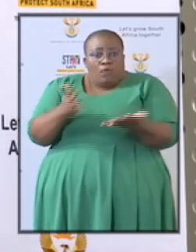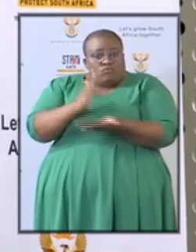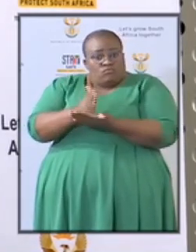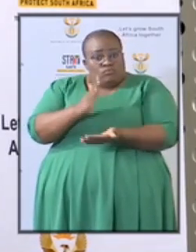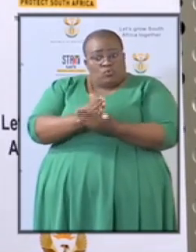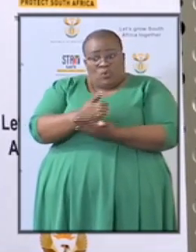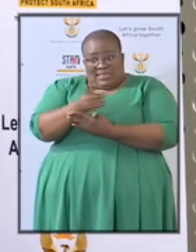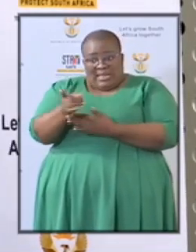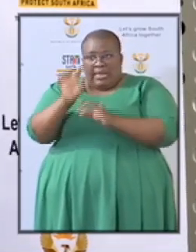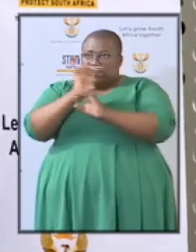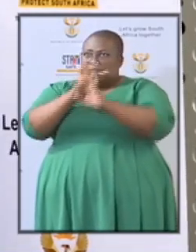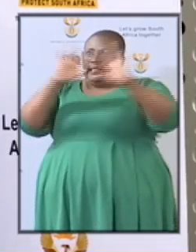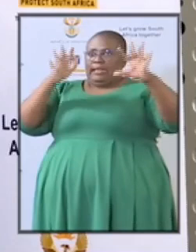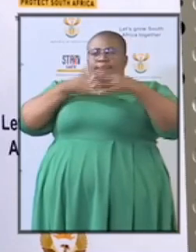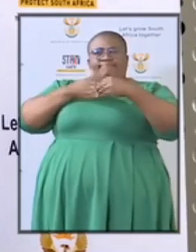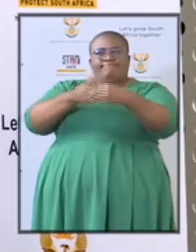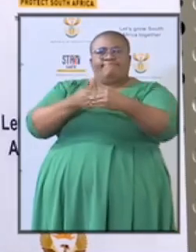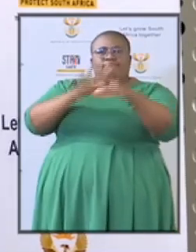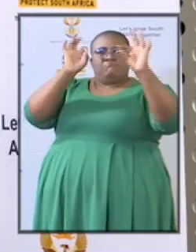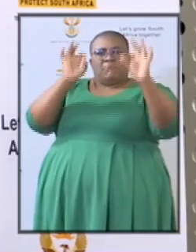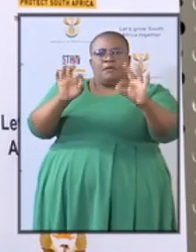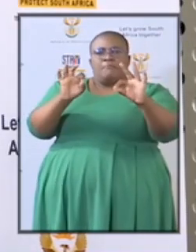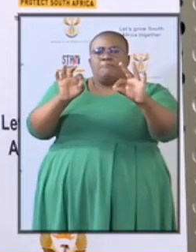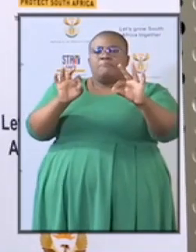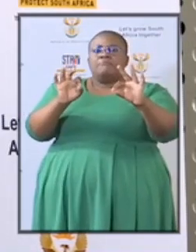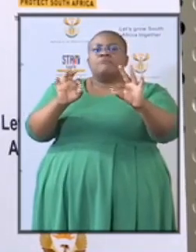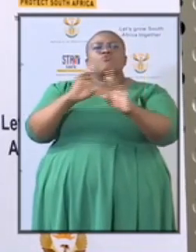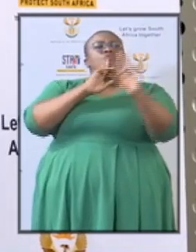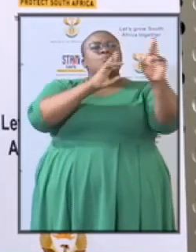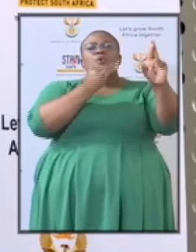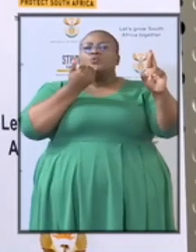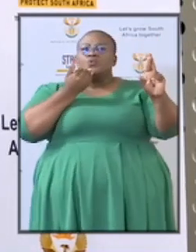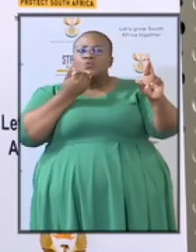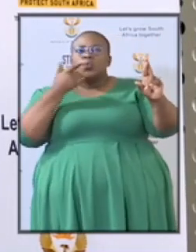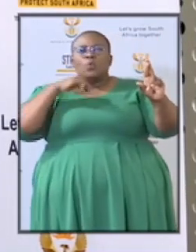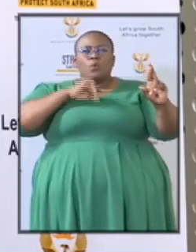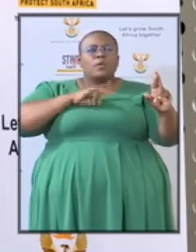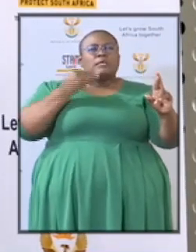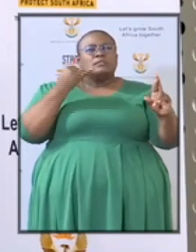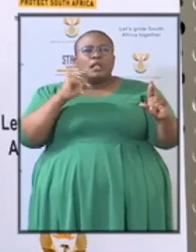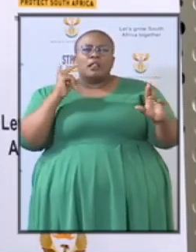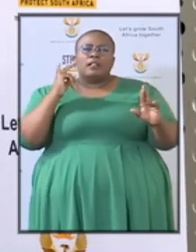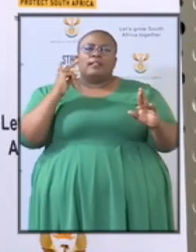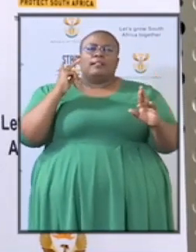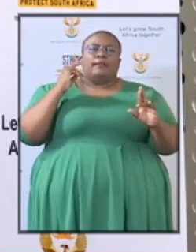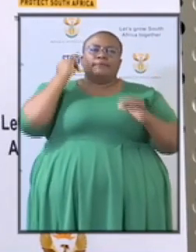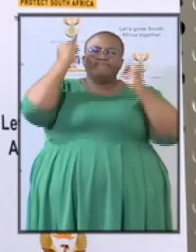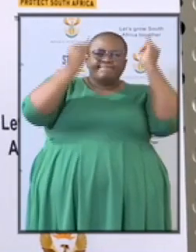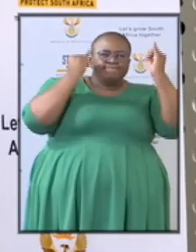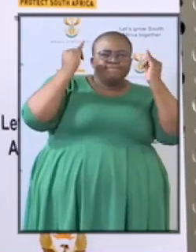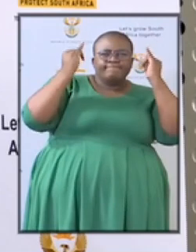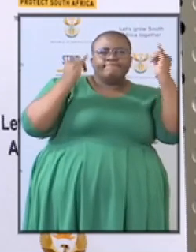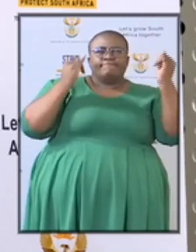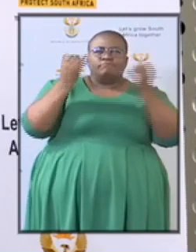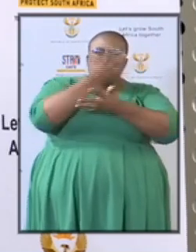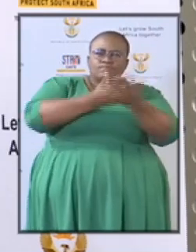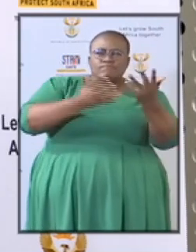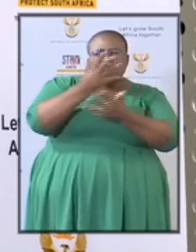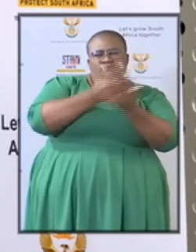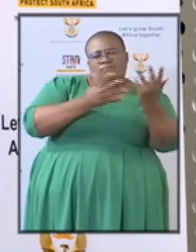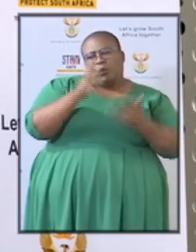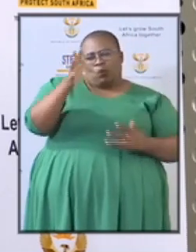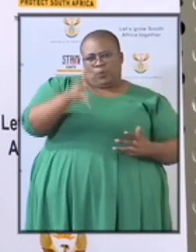clear line of command and those are issues that then we will still iron out in terms of the line of command